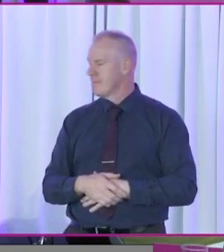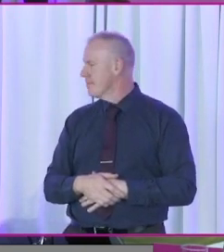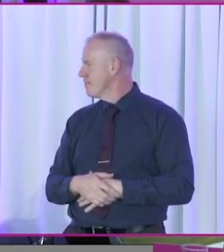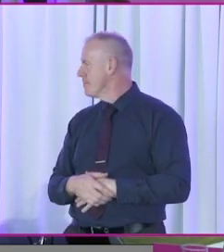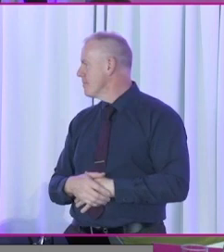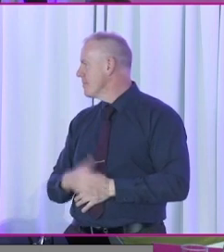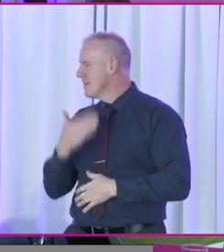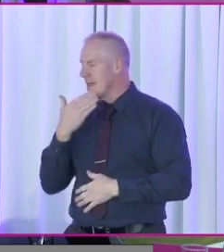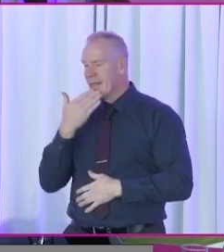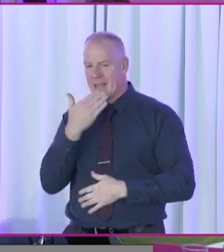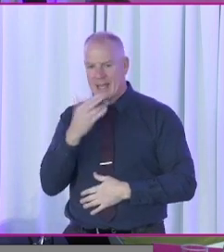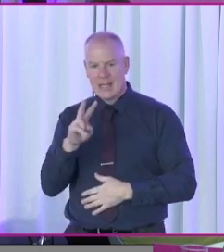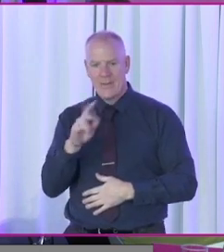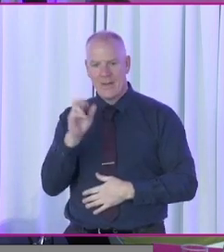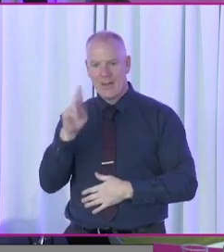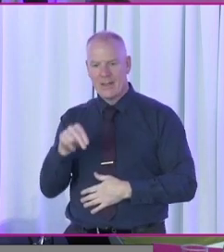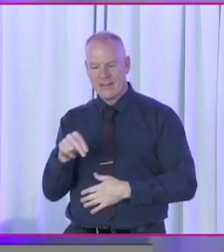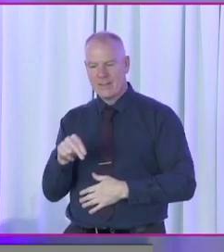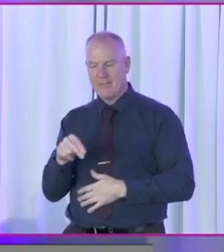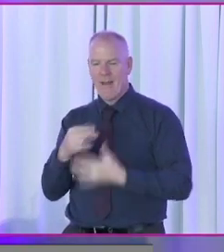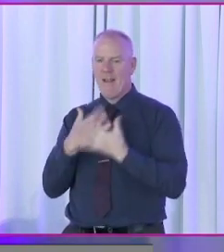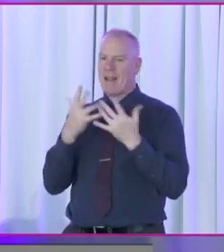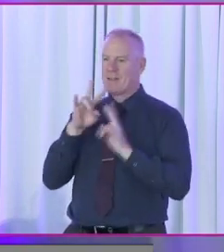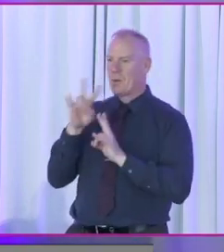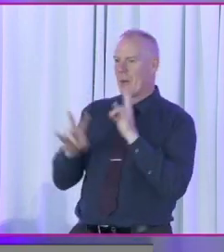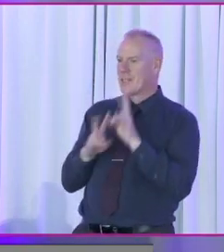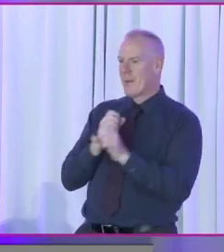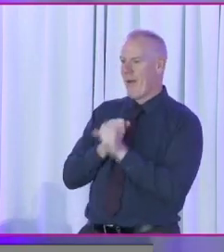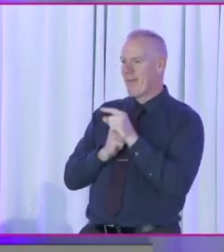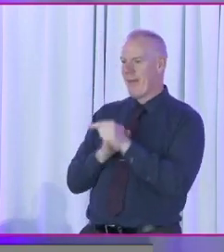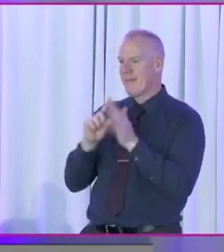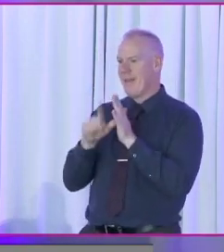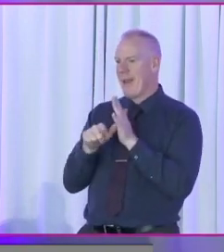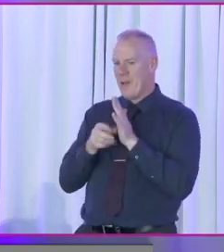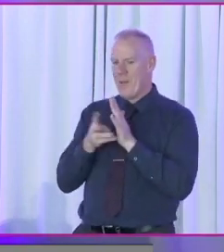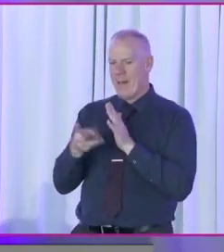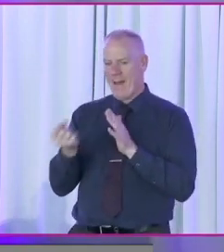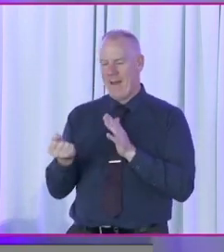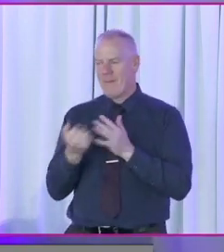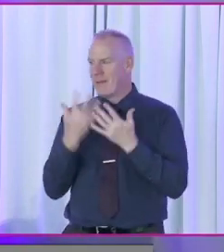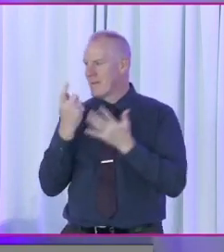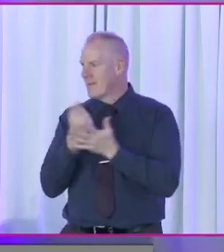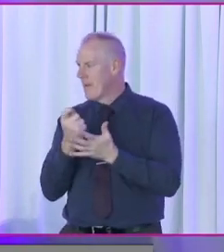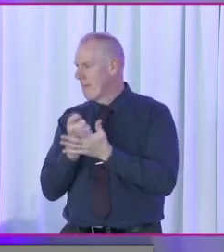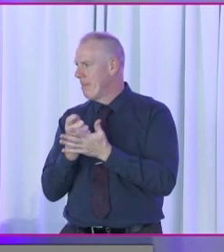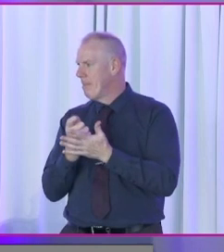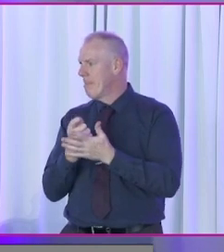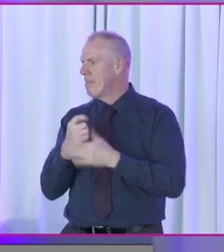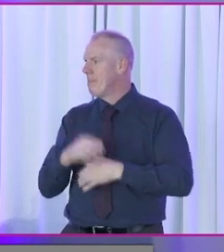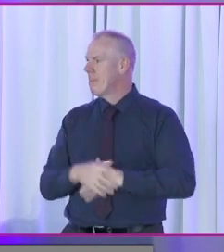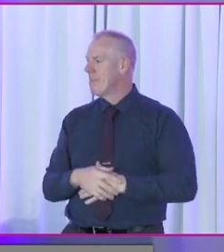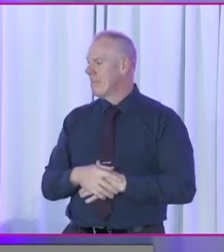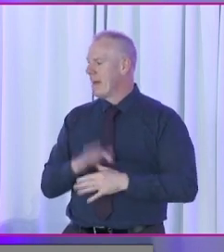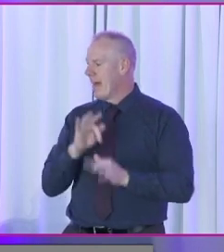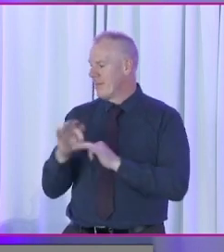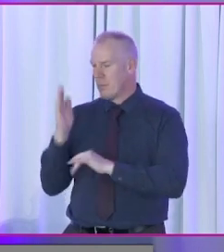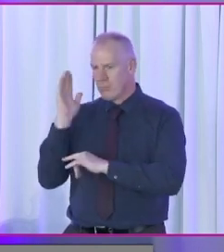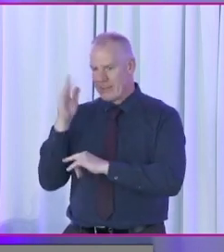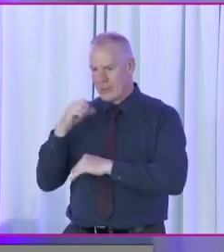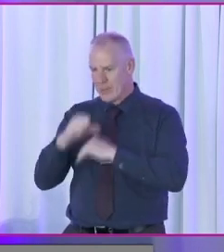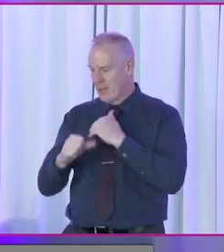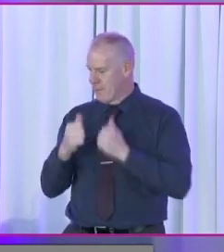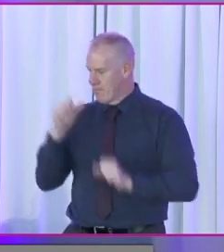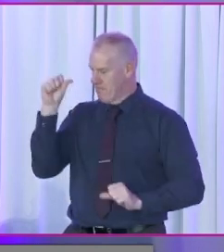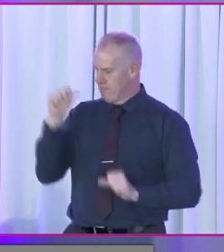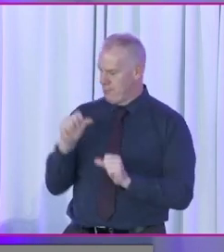Thanks very much Vivian, and I think there'll be lots of questions later. Hopefully we'll have some time that people will have after that presentation, because it was